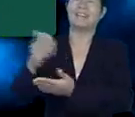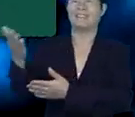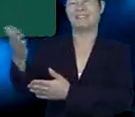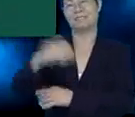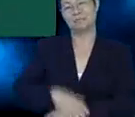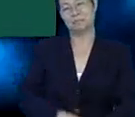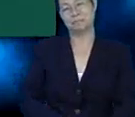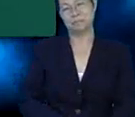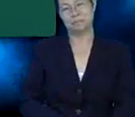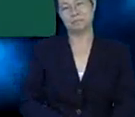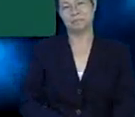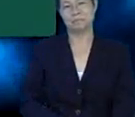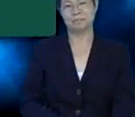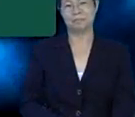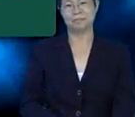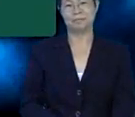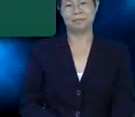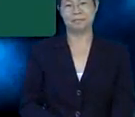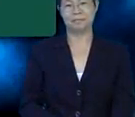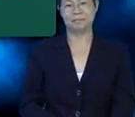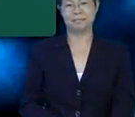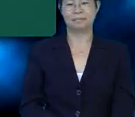Hey, there they are.